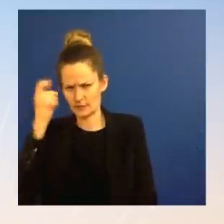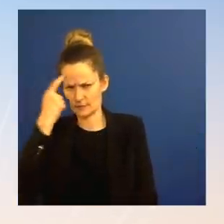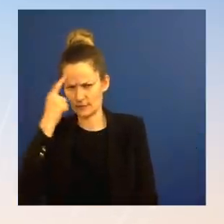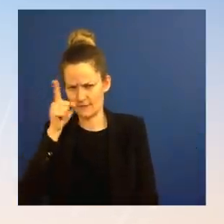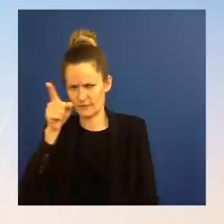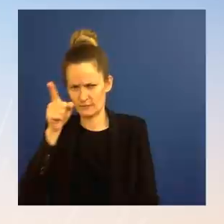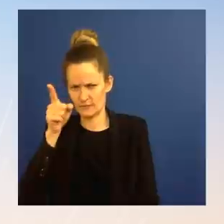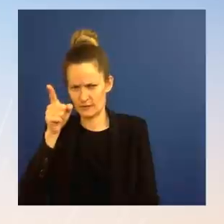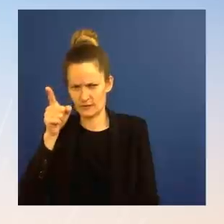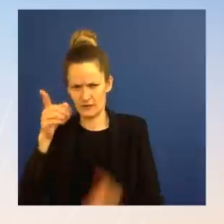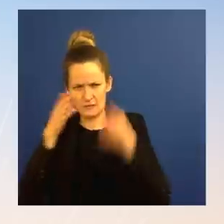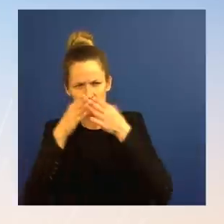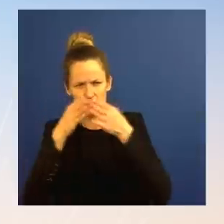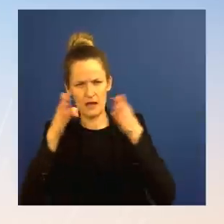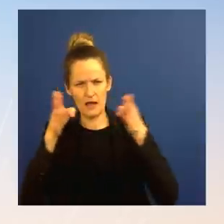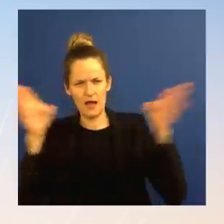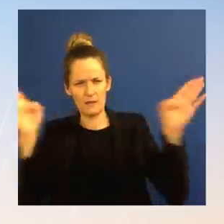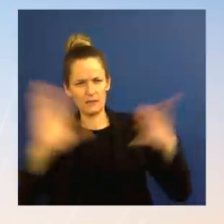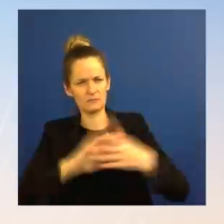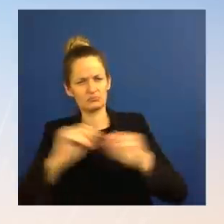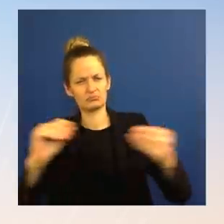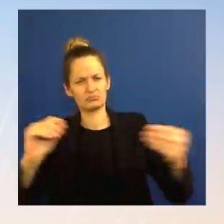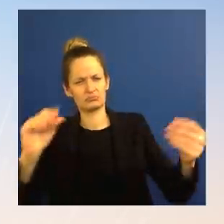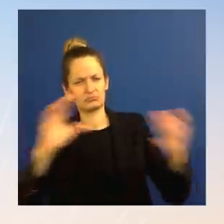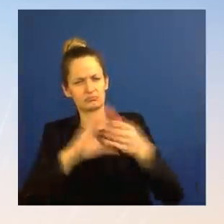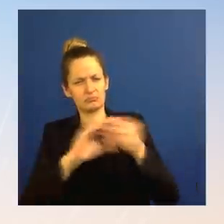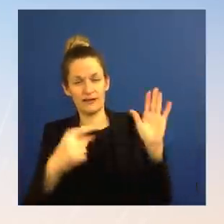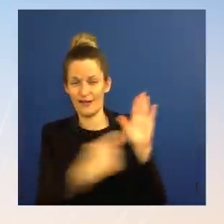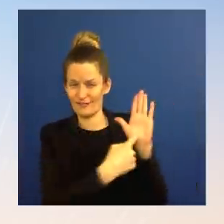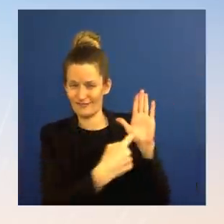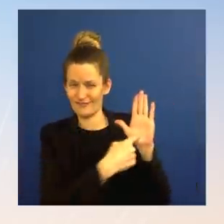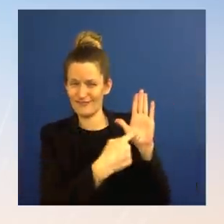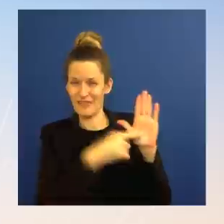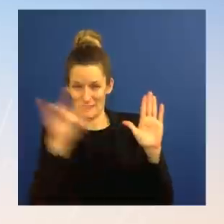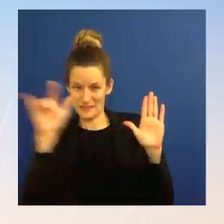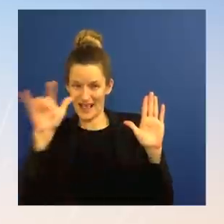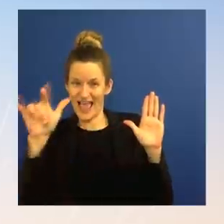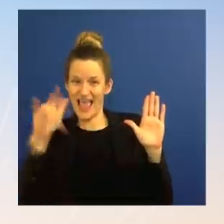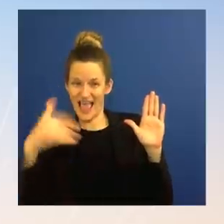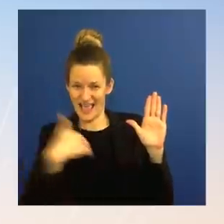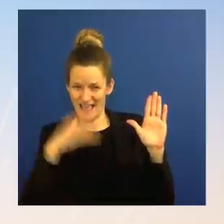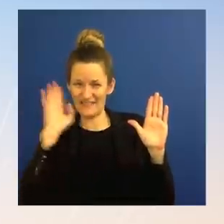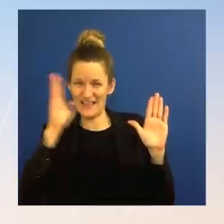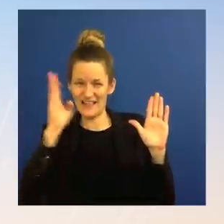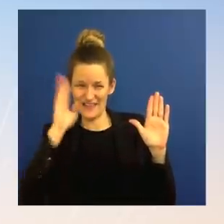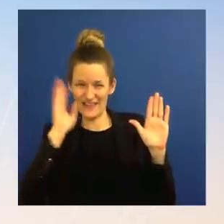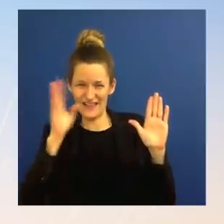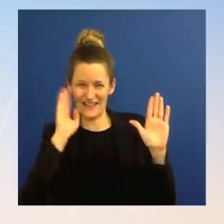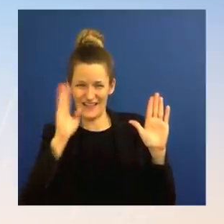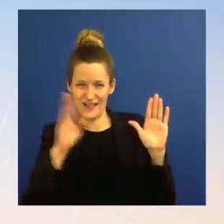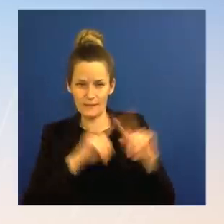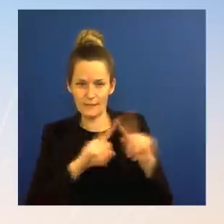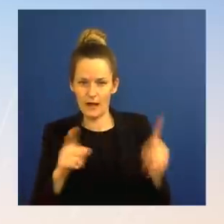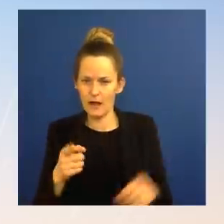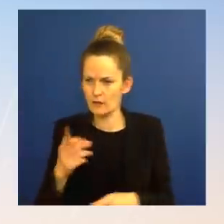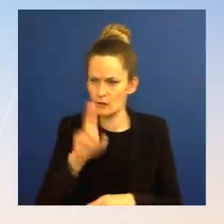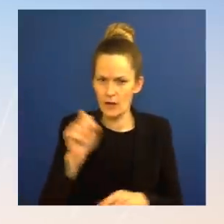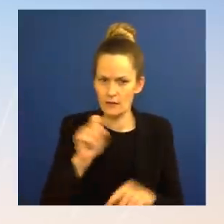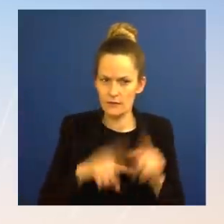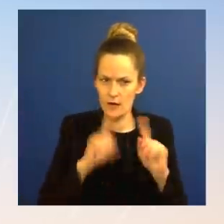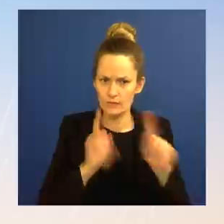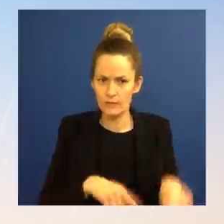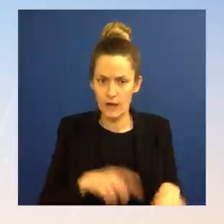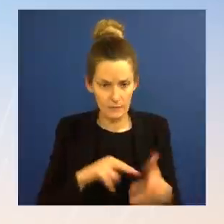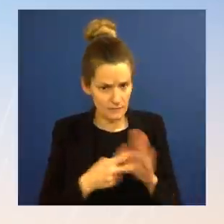that the U.S. would then publicly reject? Was there, at any point, a breakdown in communication between the two countries?